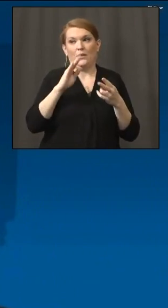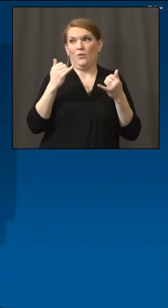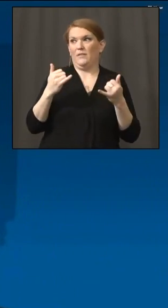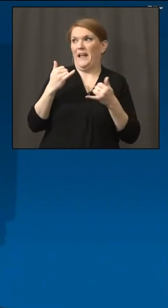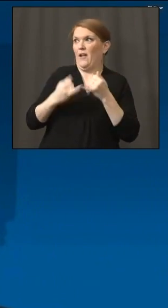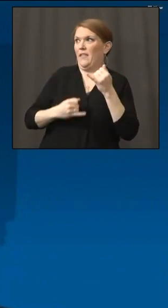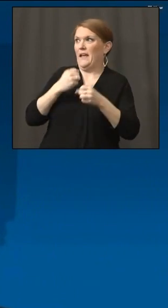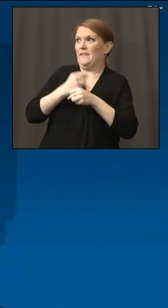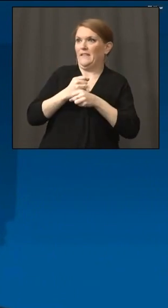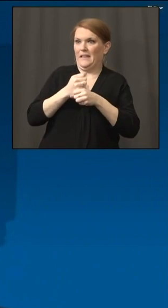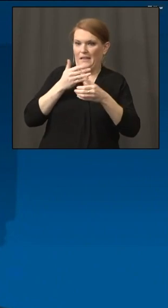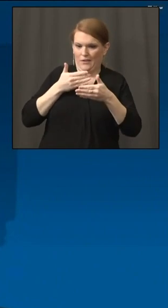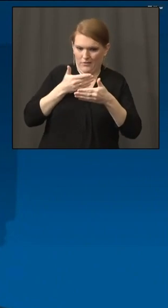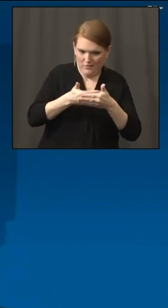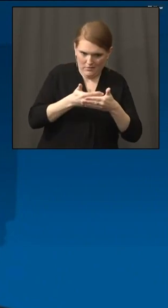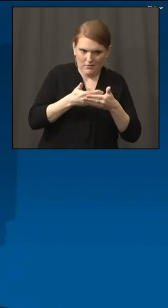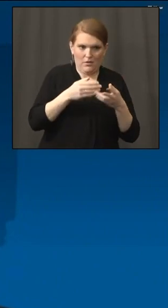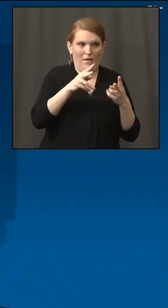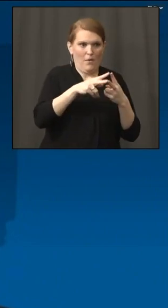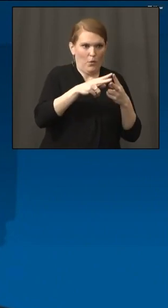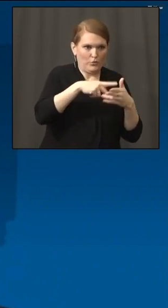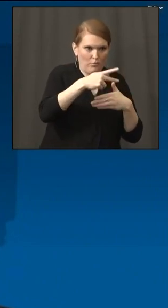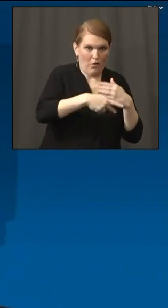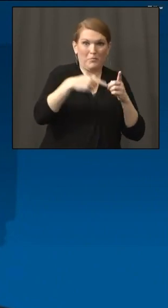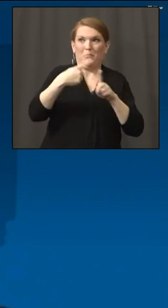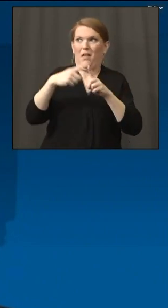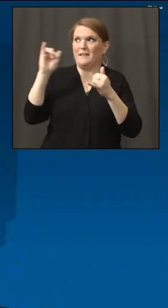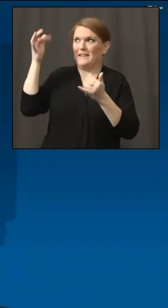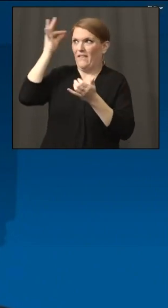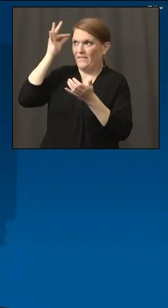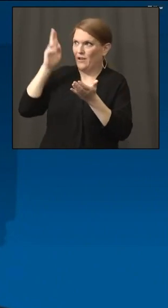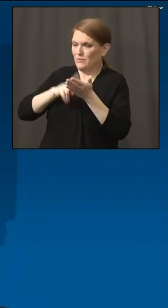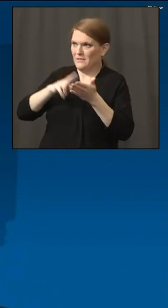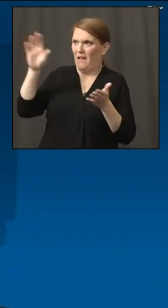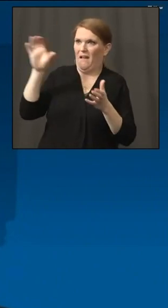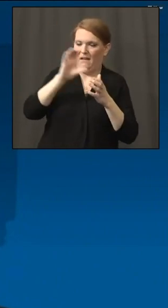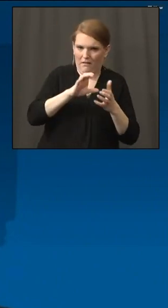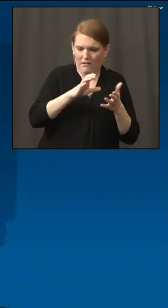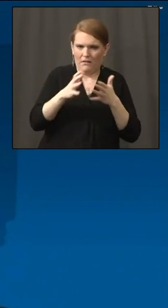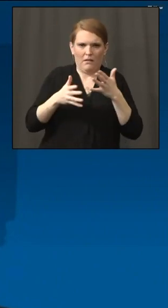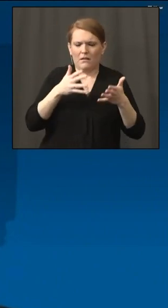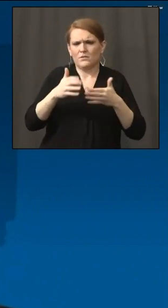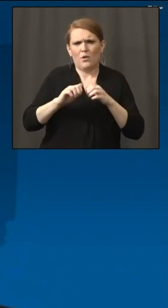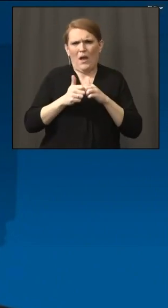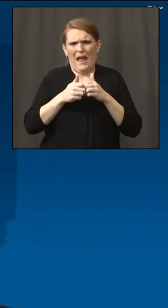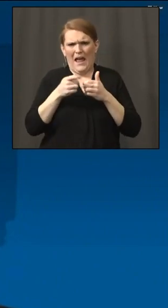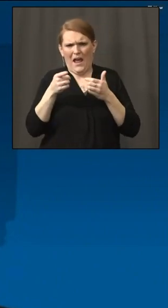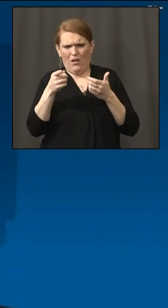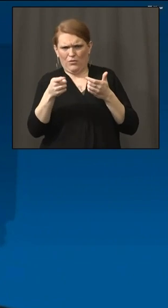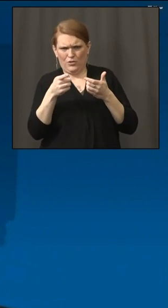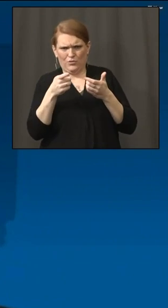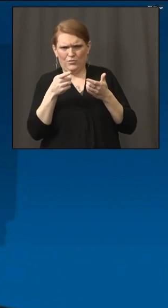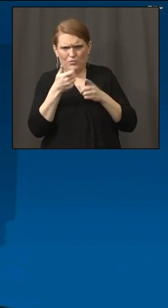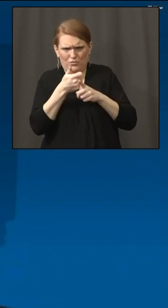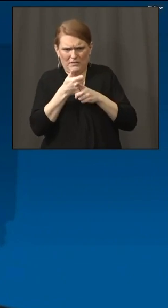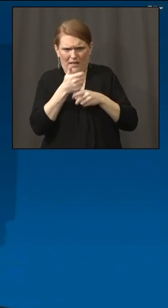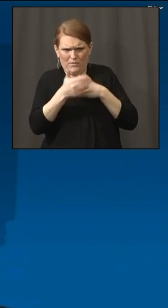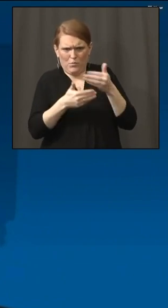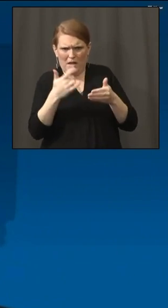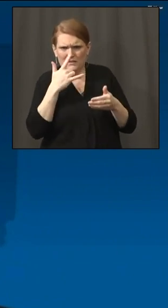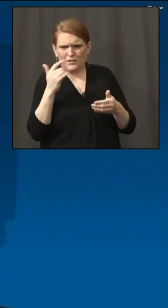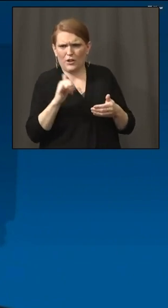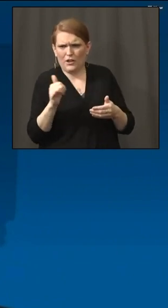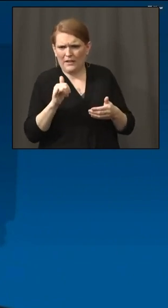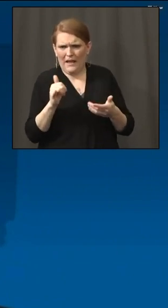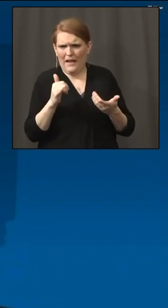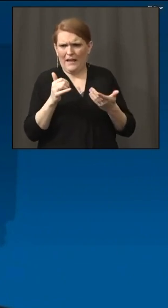the federal relief package and the two programs you mentioned. So how does DECD kind of go about deciding, you know, when to do these